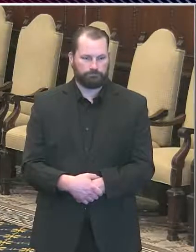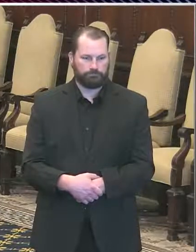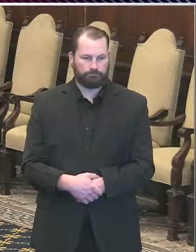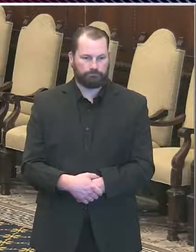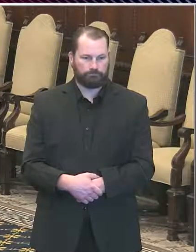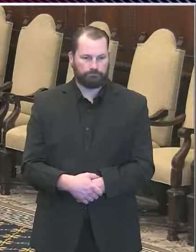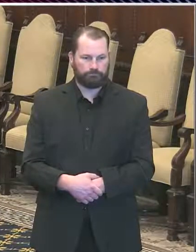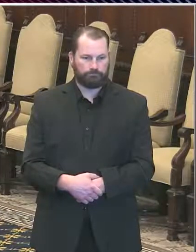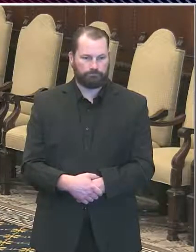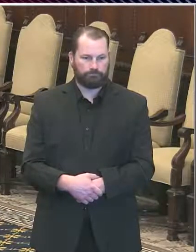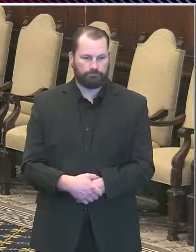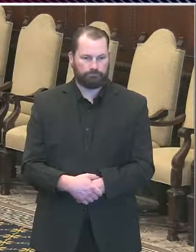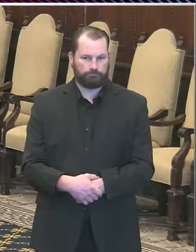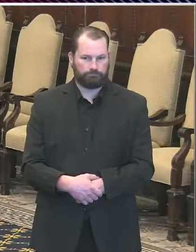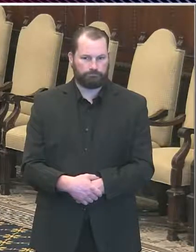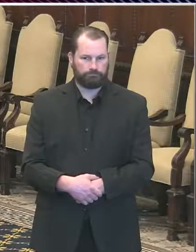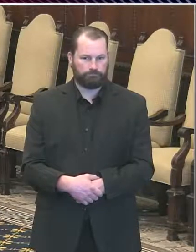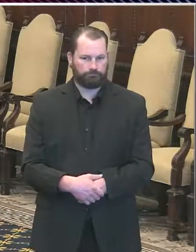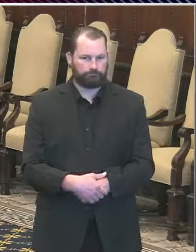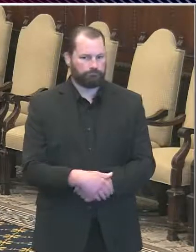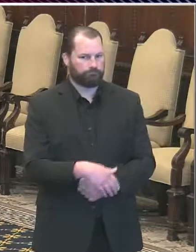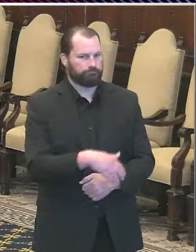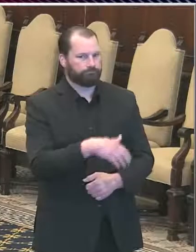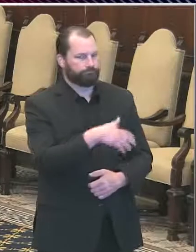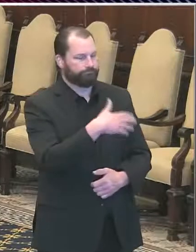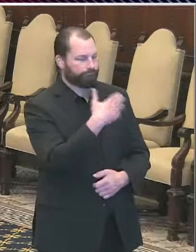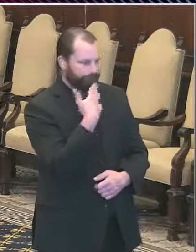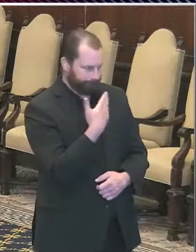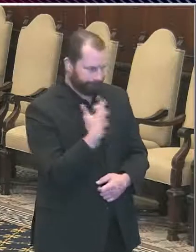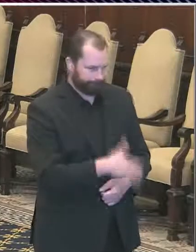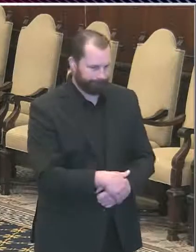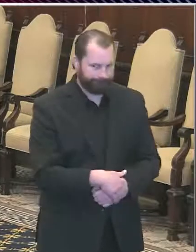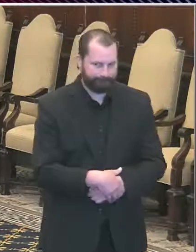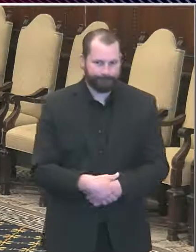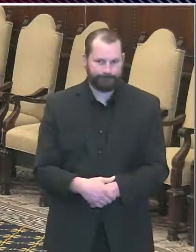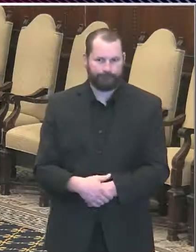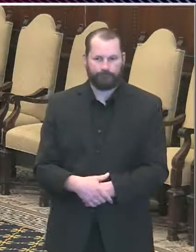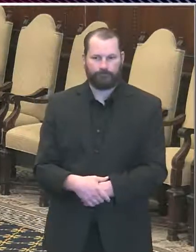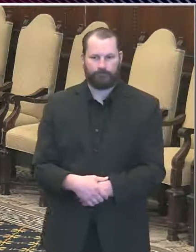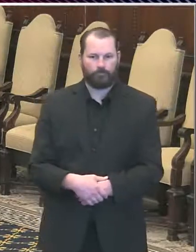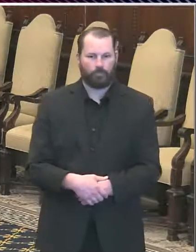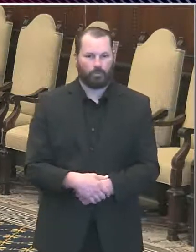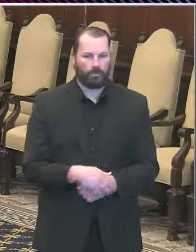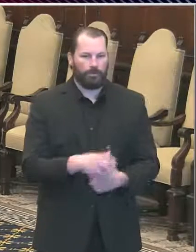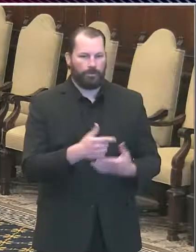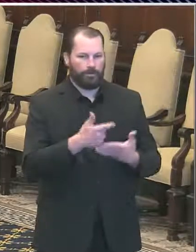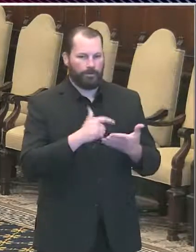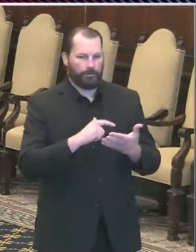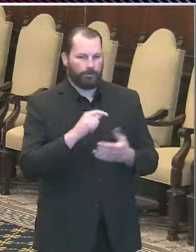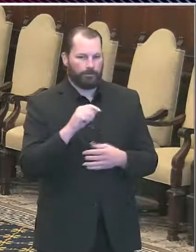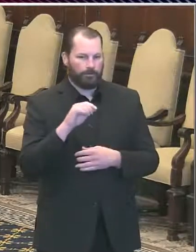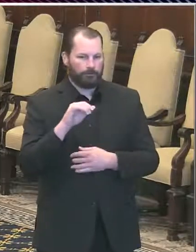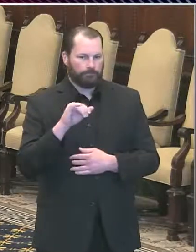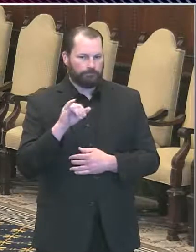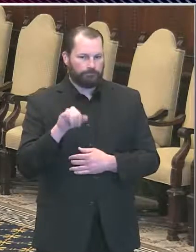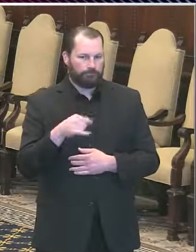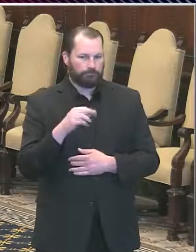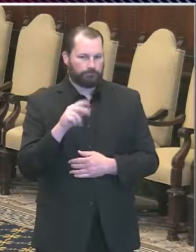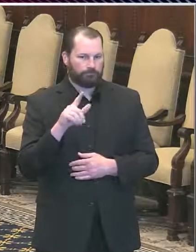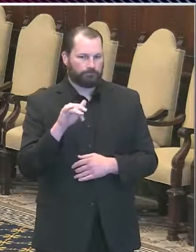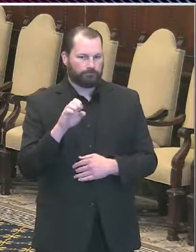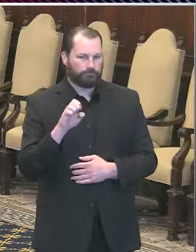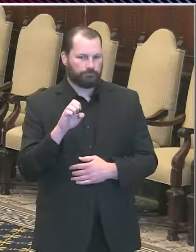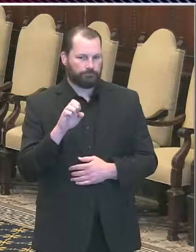that's all thanks perla we are going to go to julie hancher now of green philly